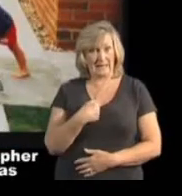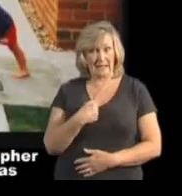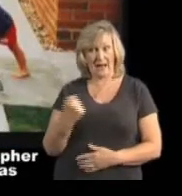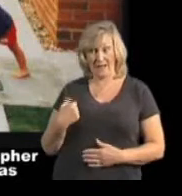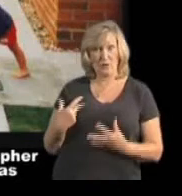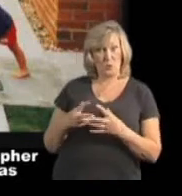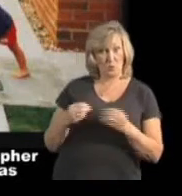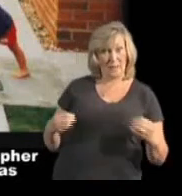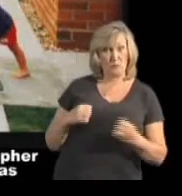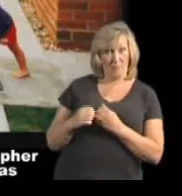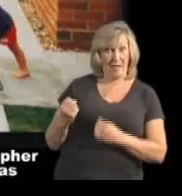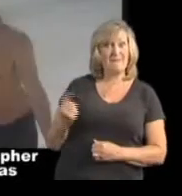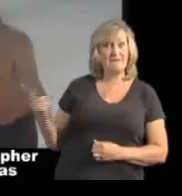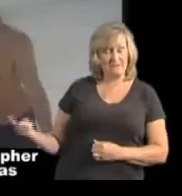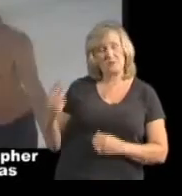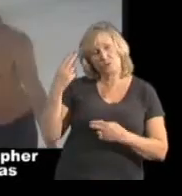much is